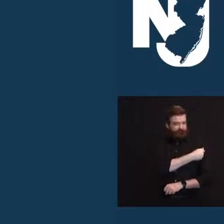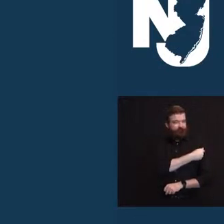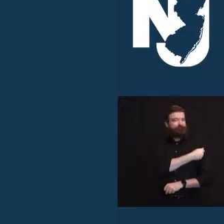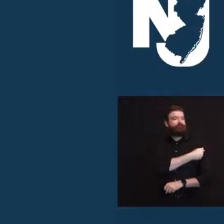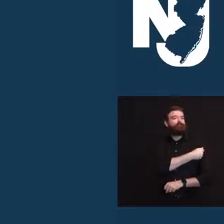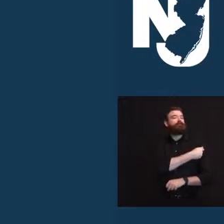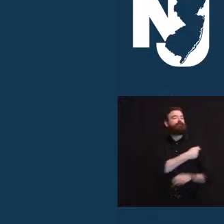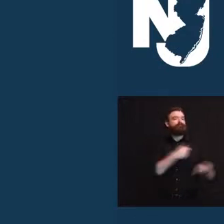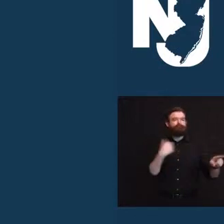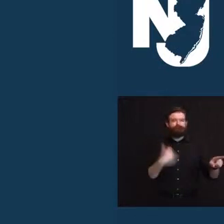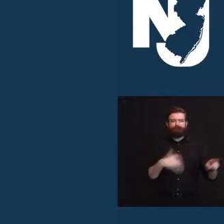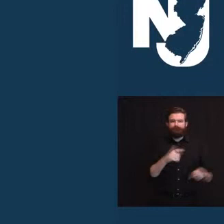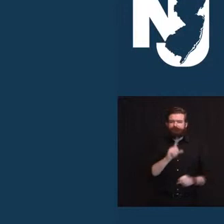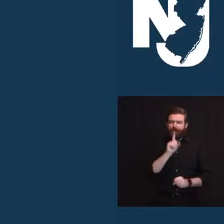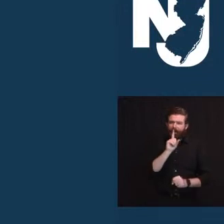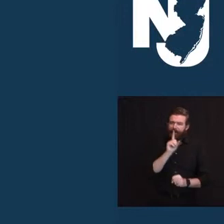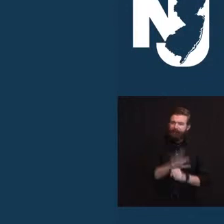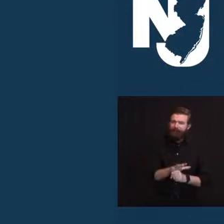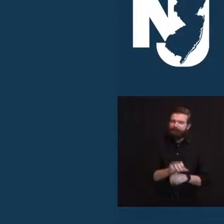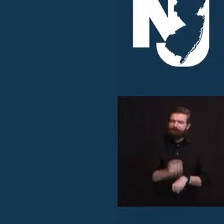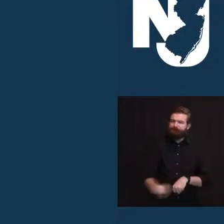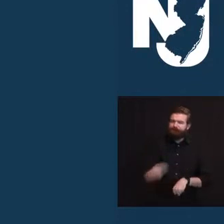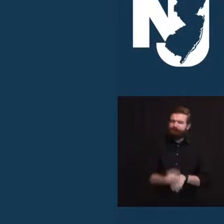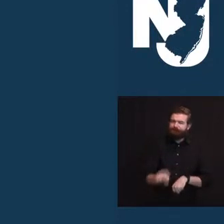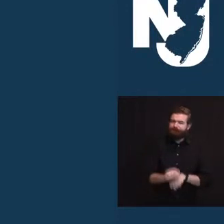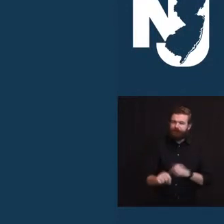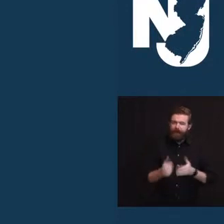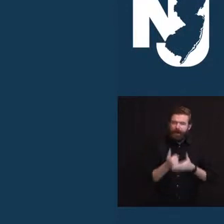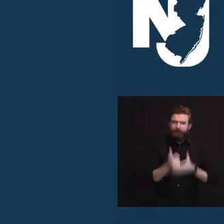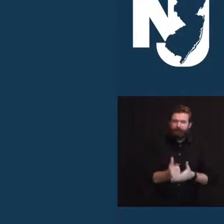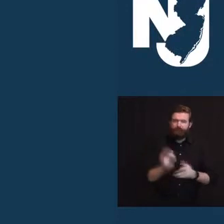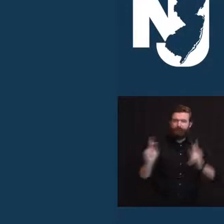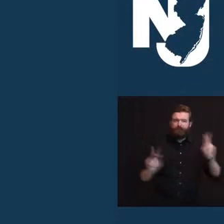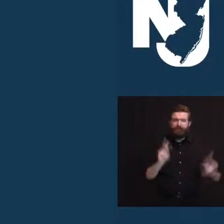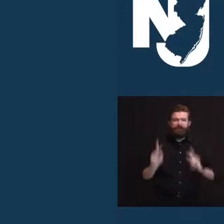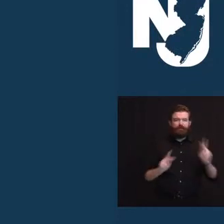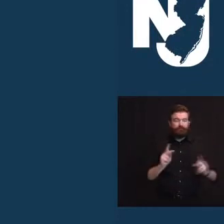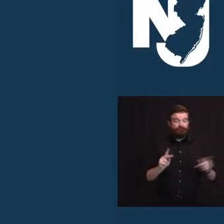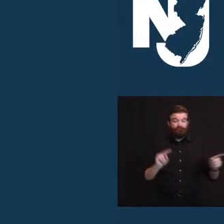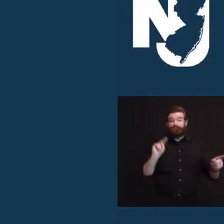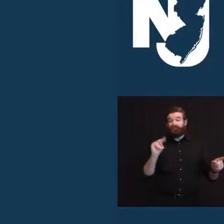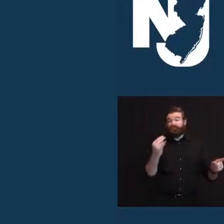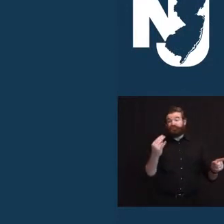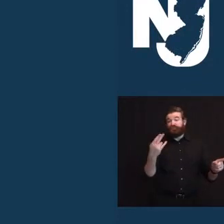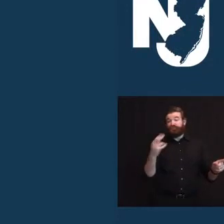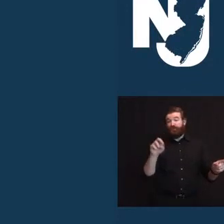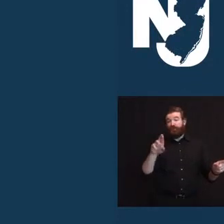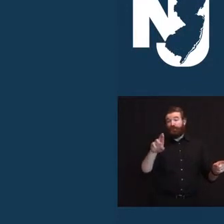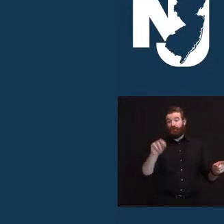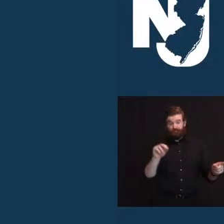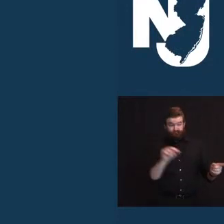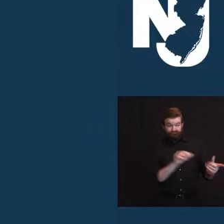dedication and nothing short of a New Jersey hero. Dr. Watson, hats off to you.